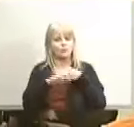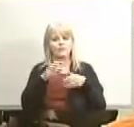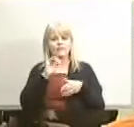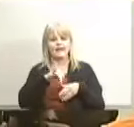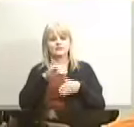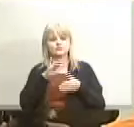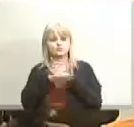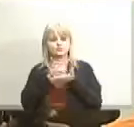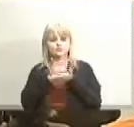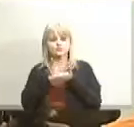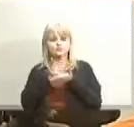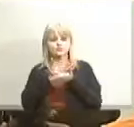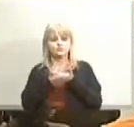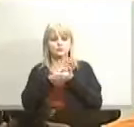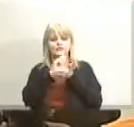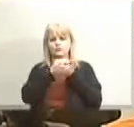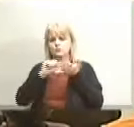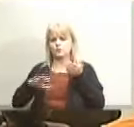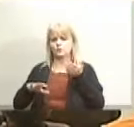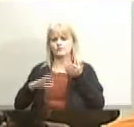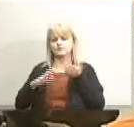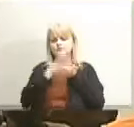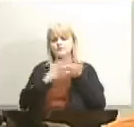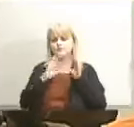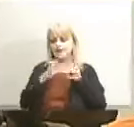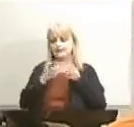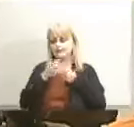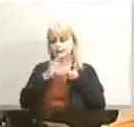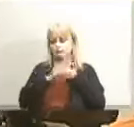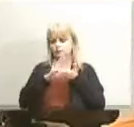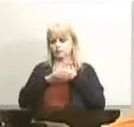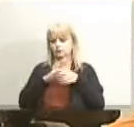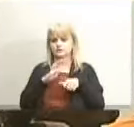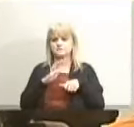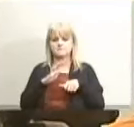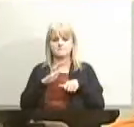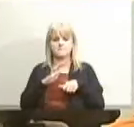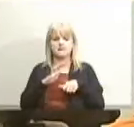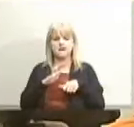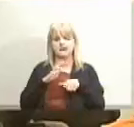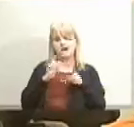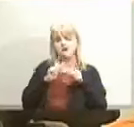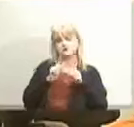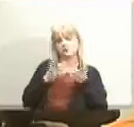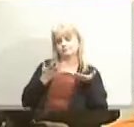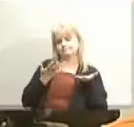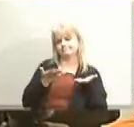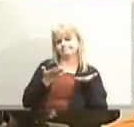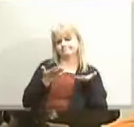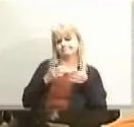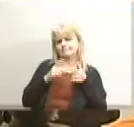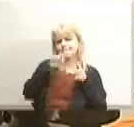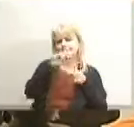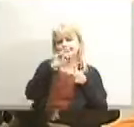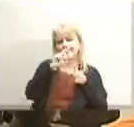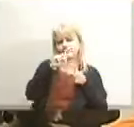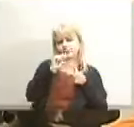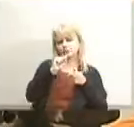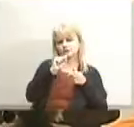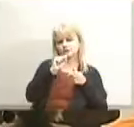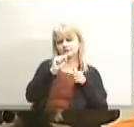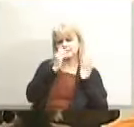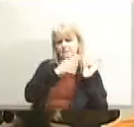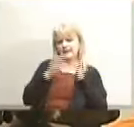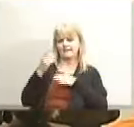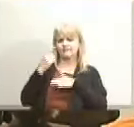some classes from schools then i would like an update on minor daniels we talked a long time ago about the plan what is the plan